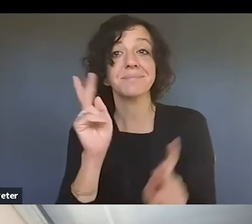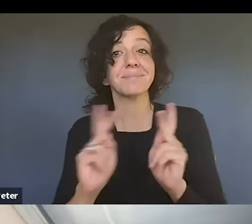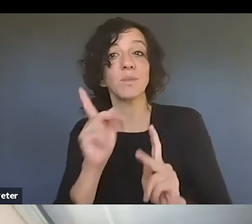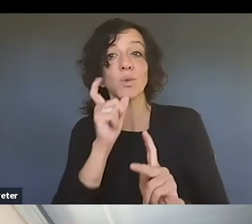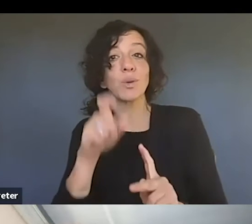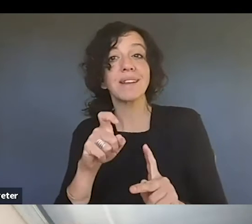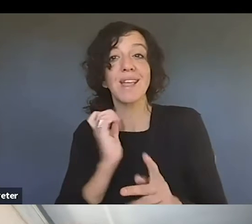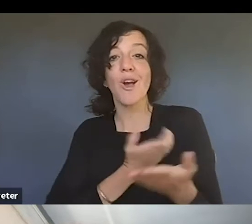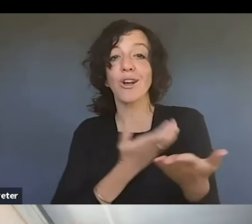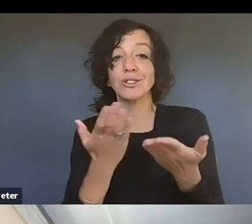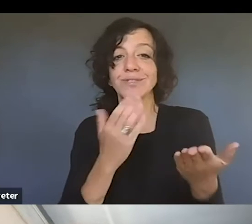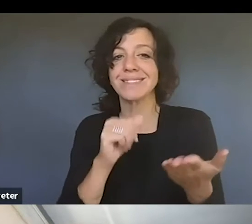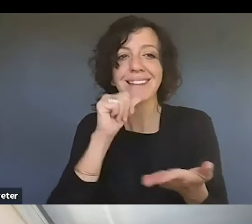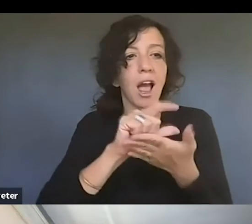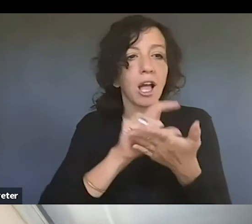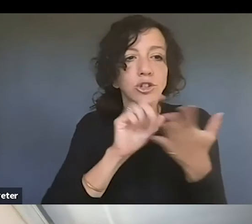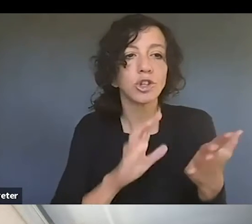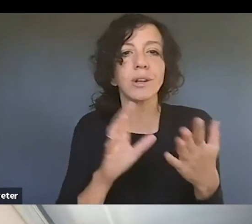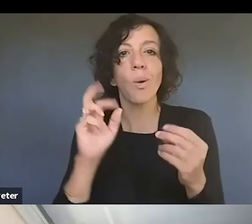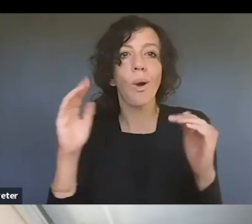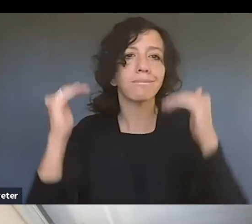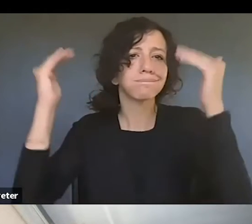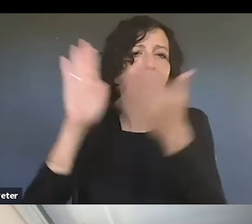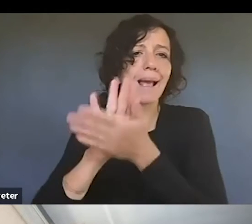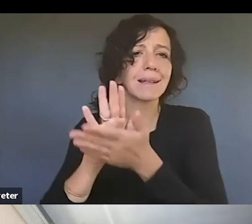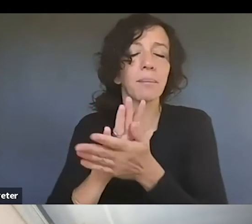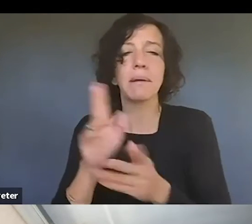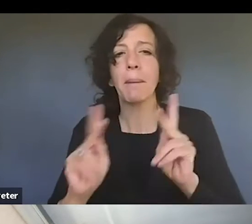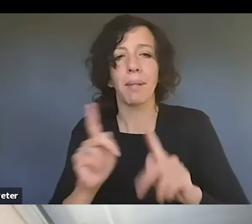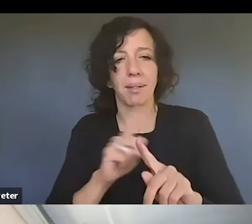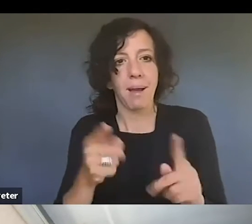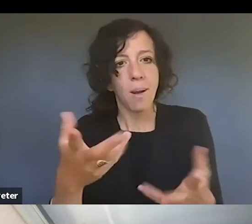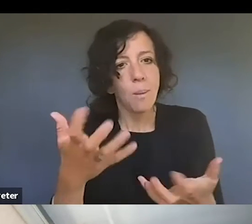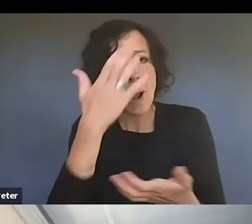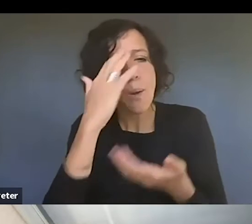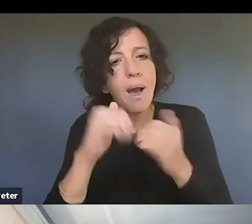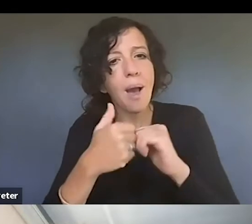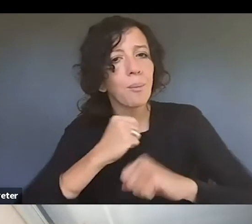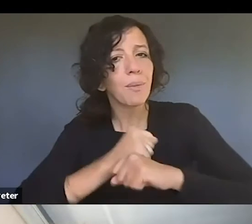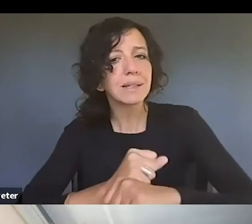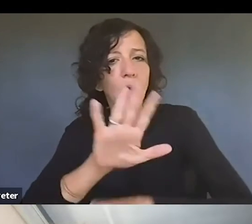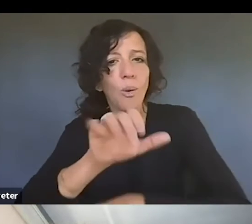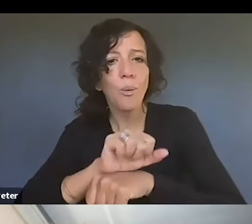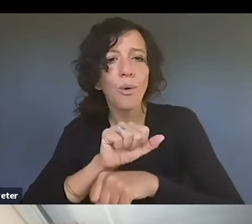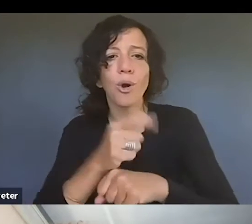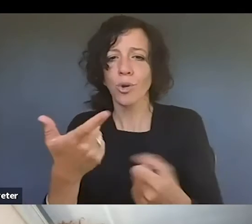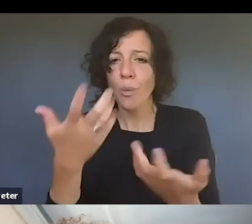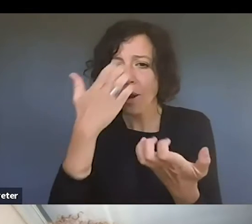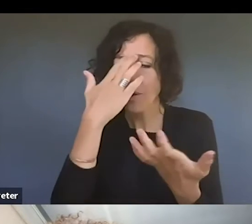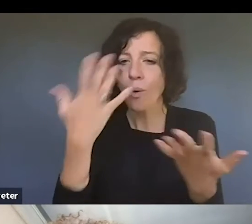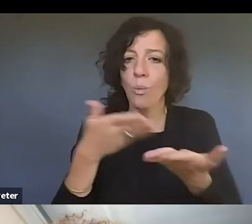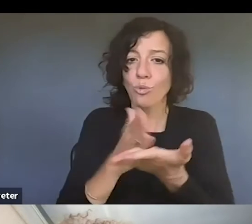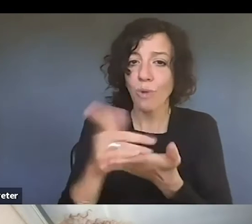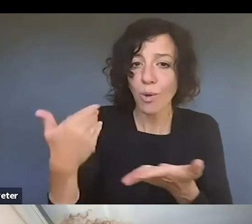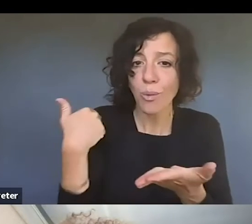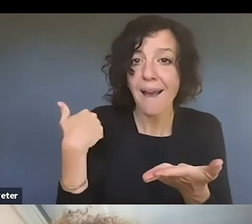attorneys. But you just need information about how to protect your work, how to, um, you know, what rights do you have? How can you use other work?